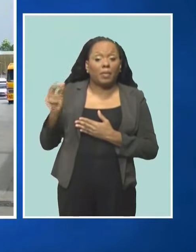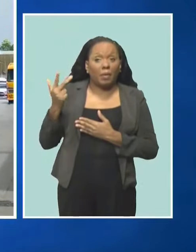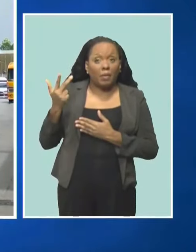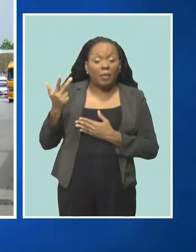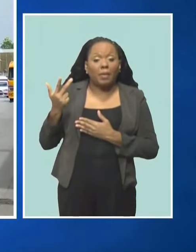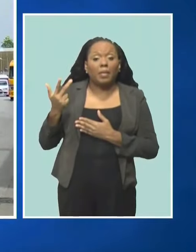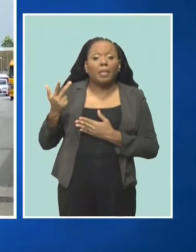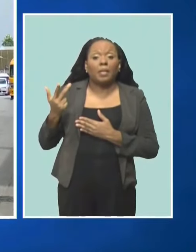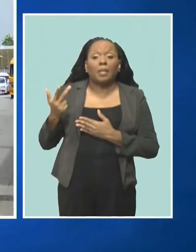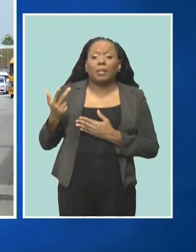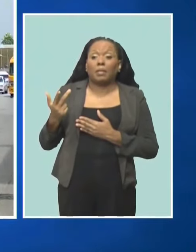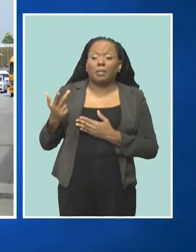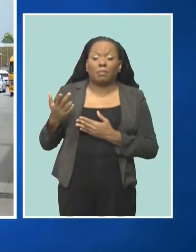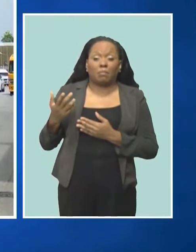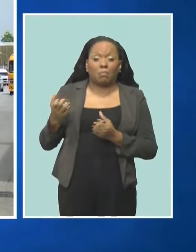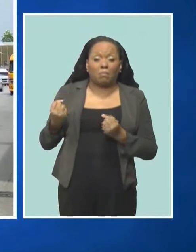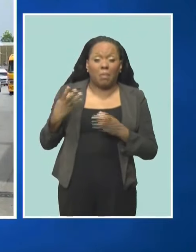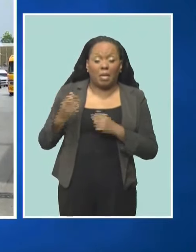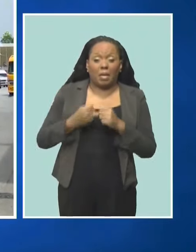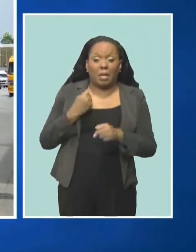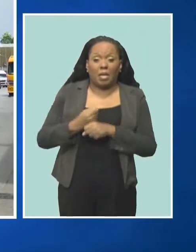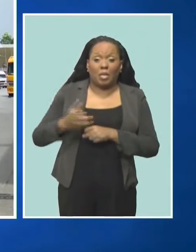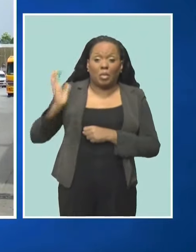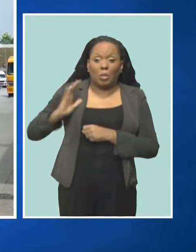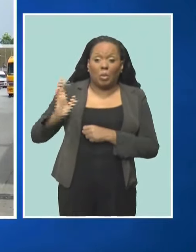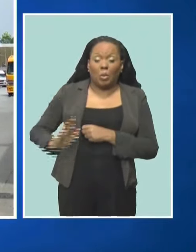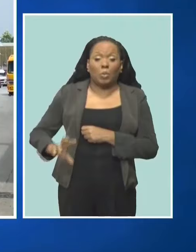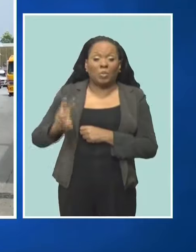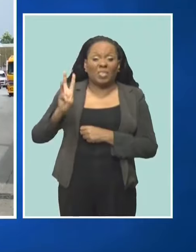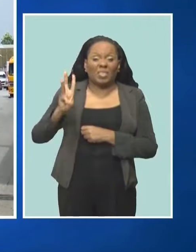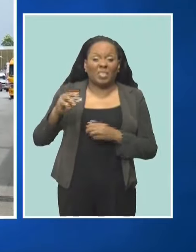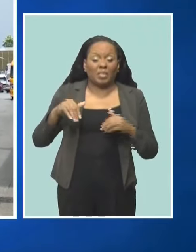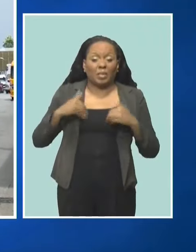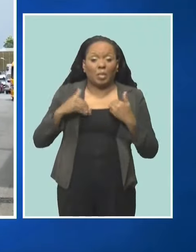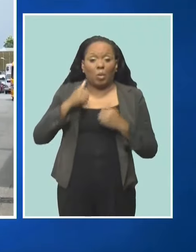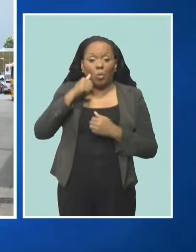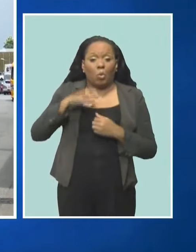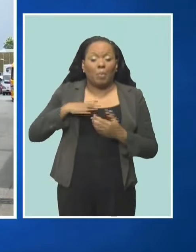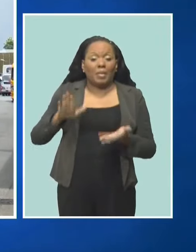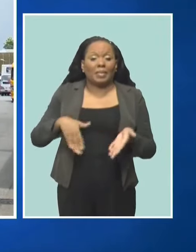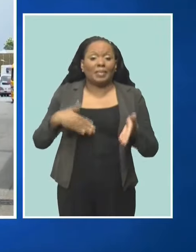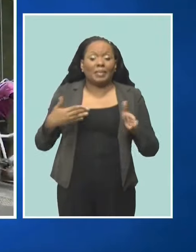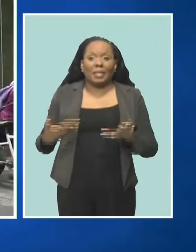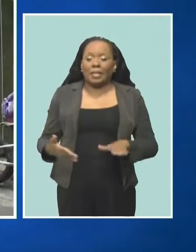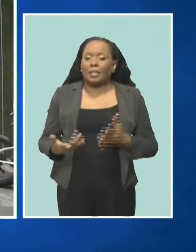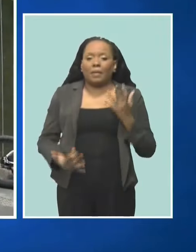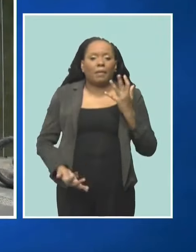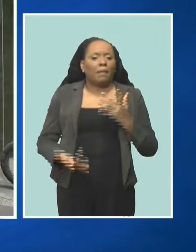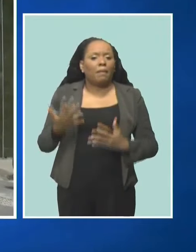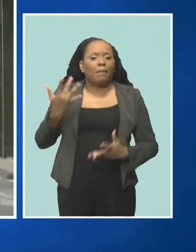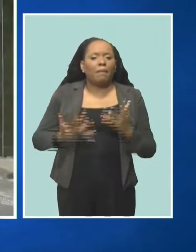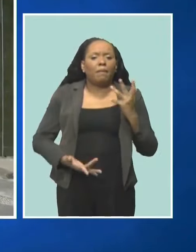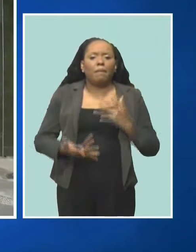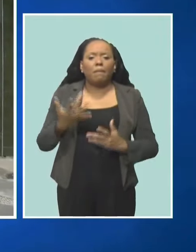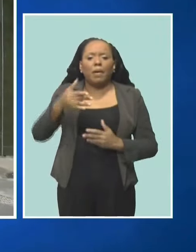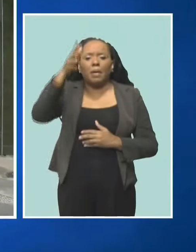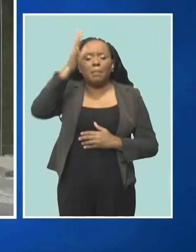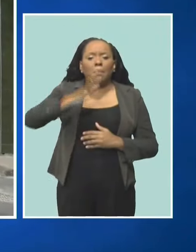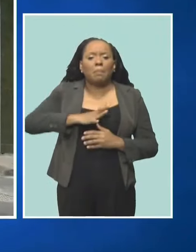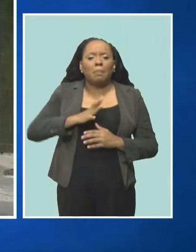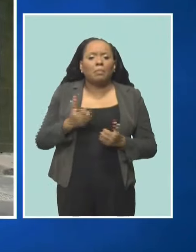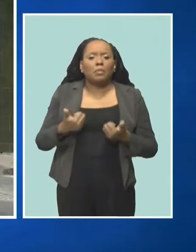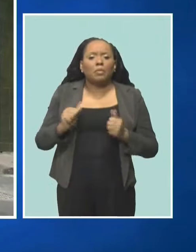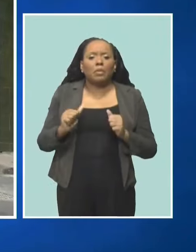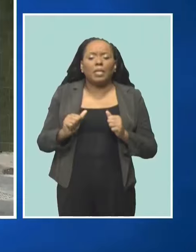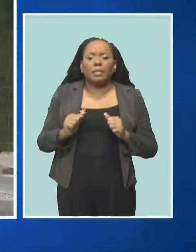at the popular campus trains boutique during a robbery. Fire officers' efforts to get the young women out of the one-door store proved futile.